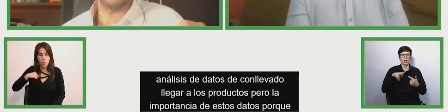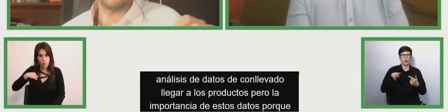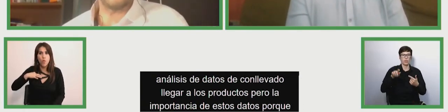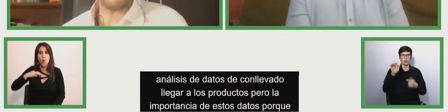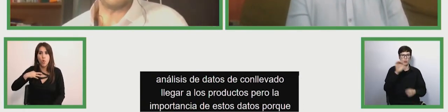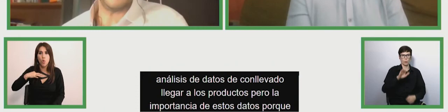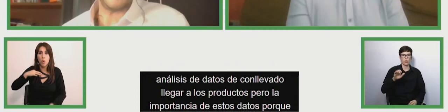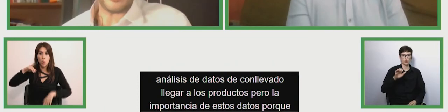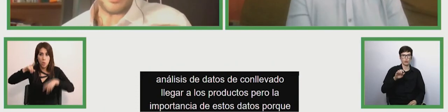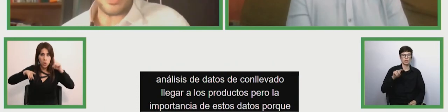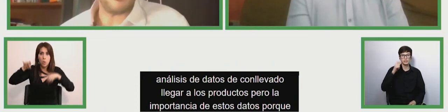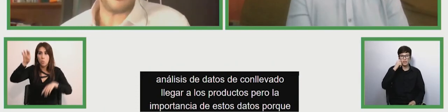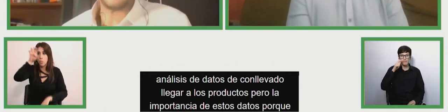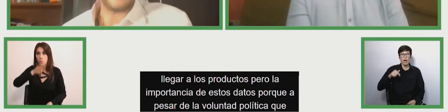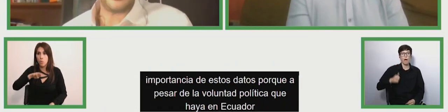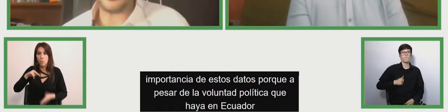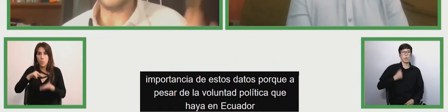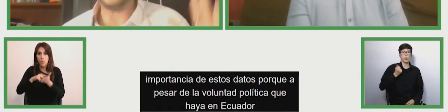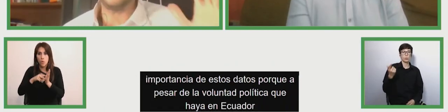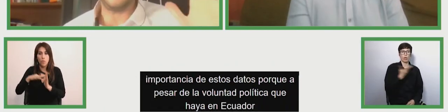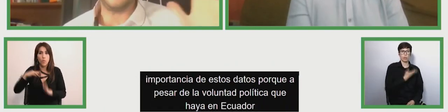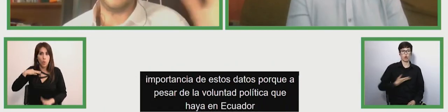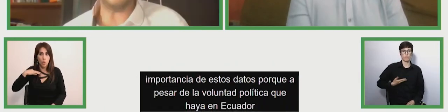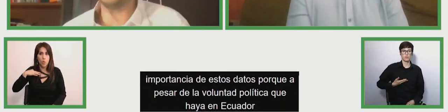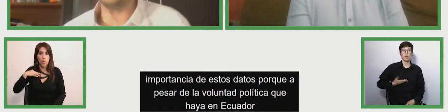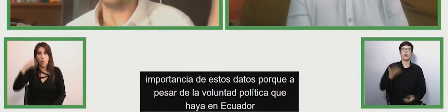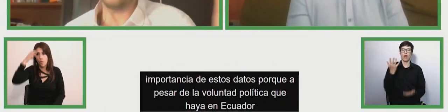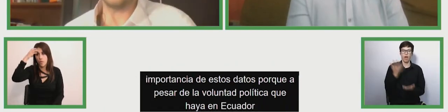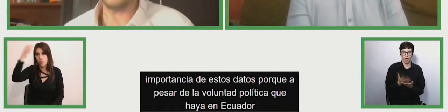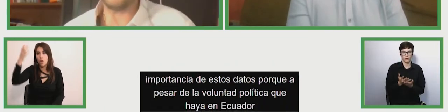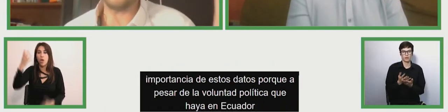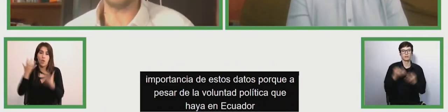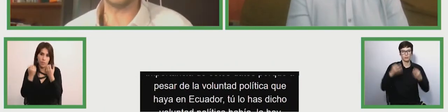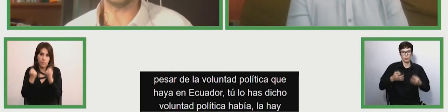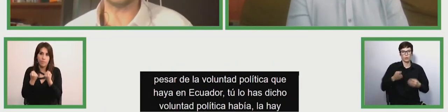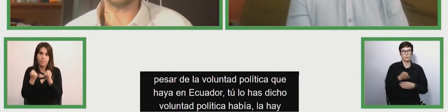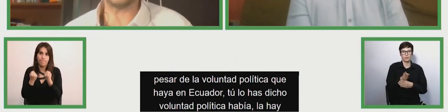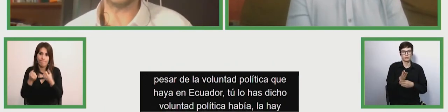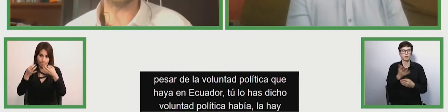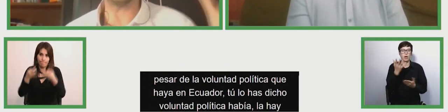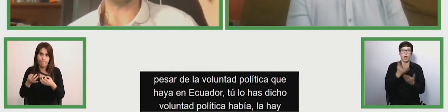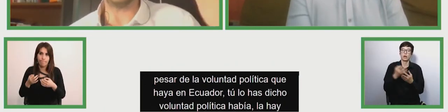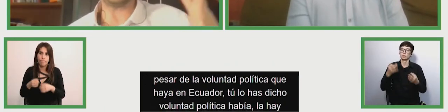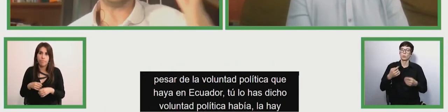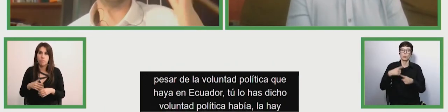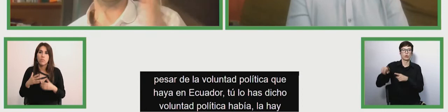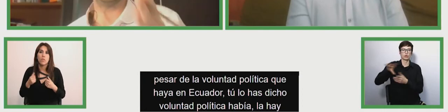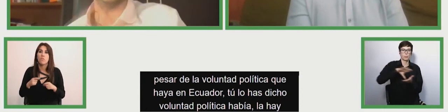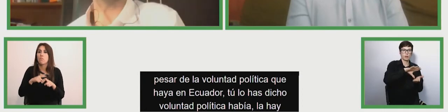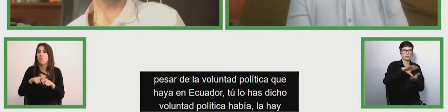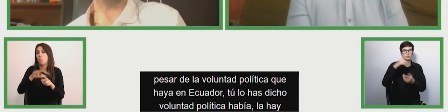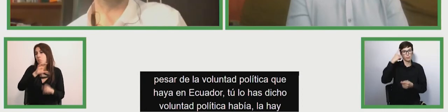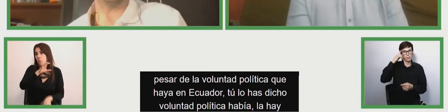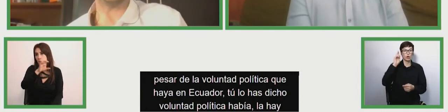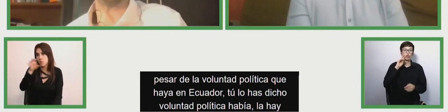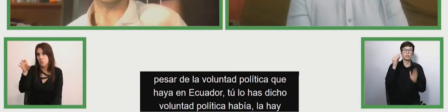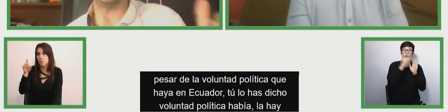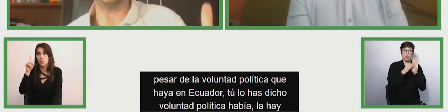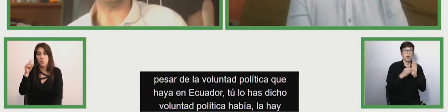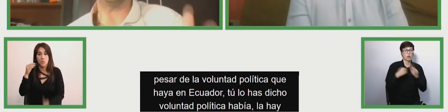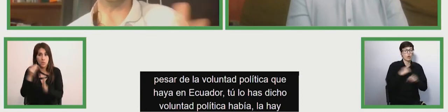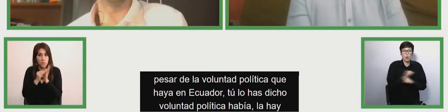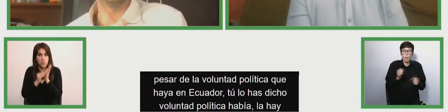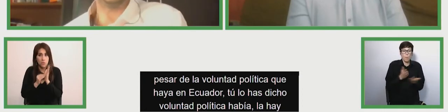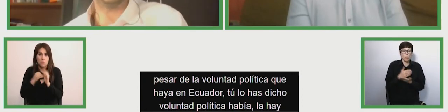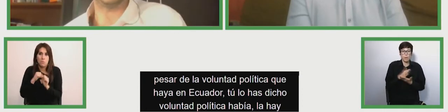you've done prior there was political willpower there is and there was and but without data it's difficult to plan